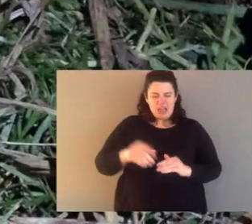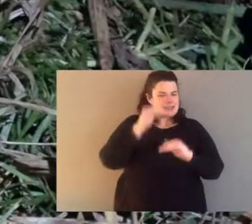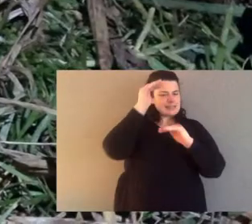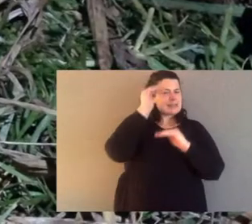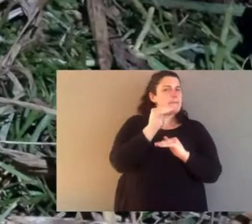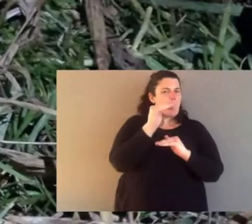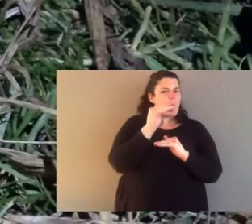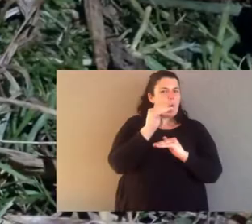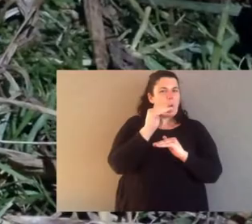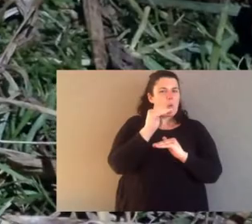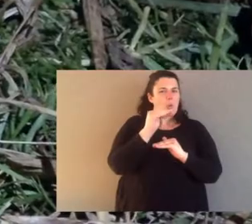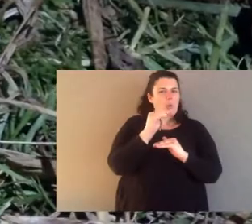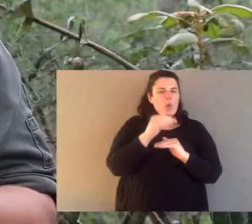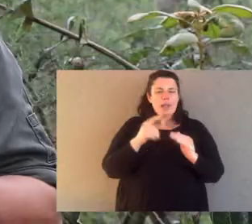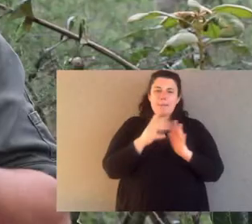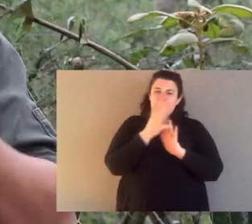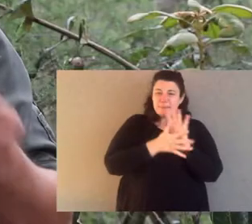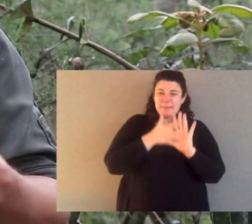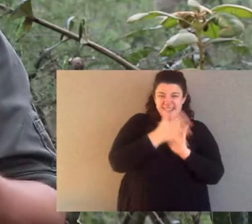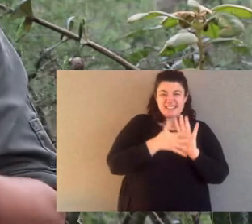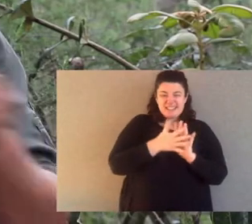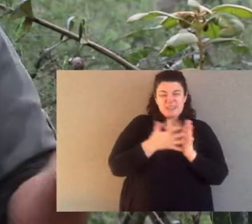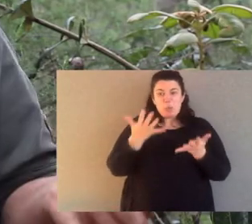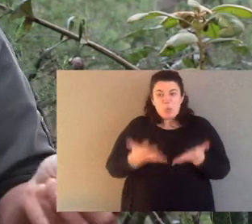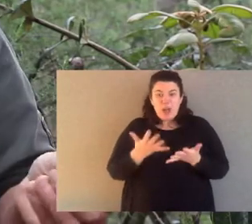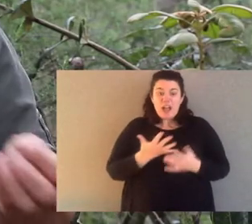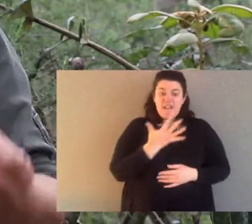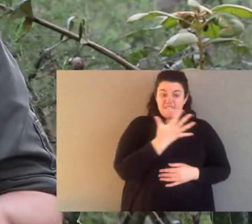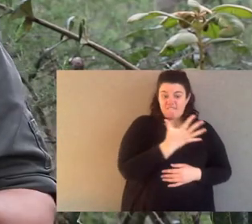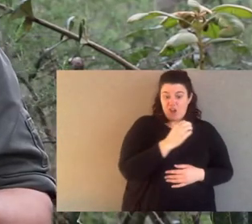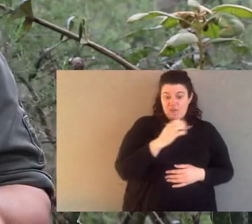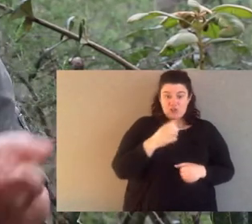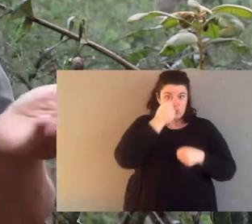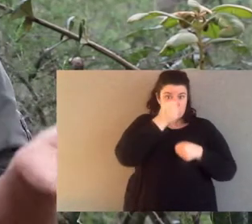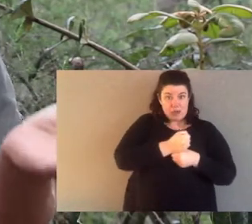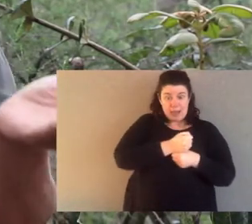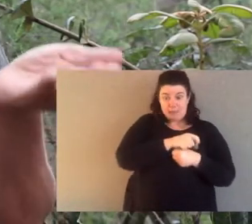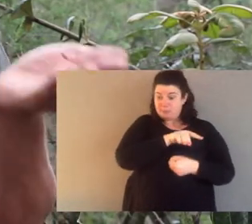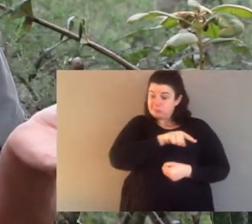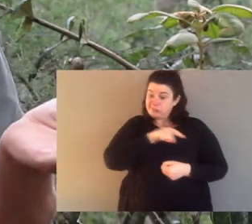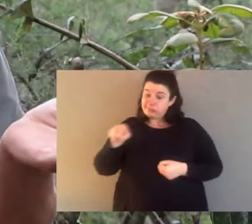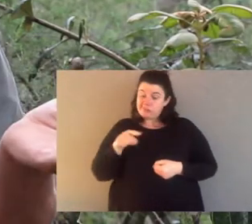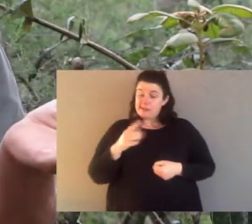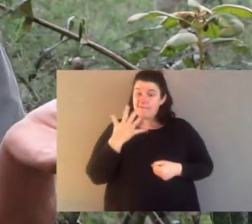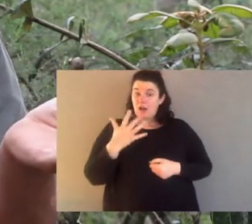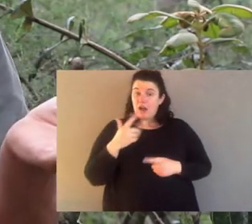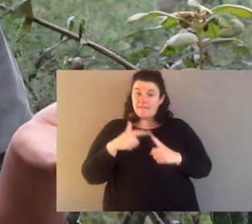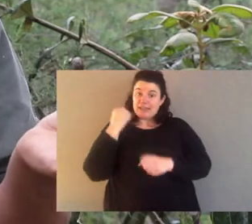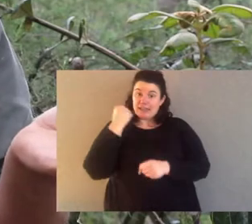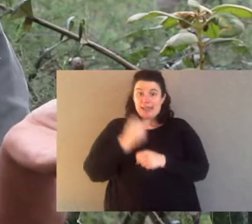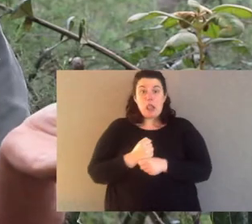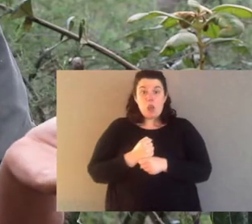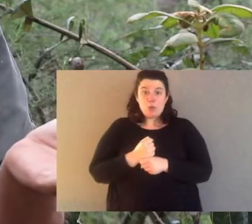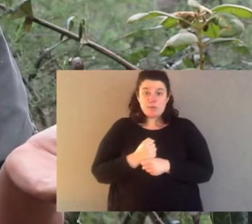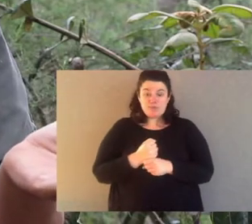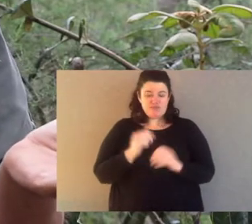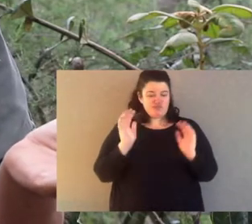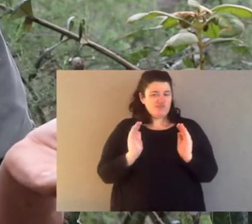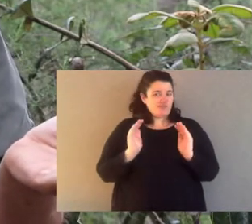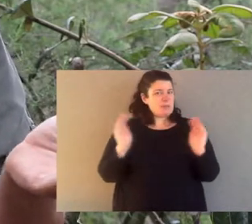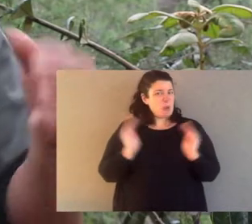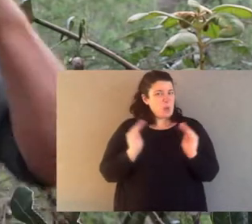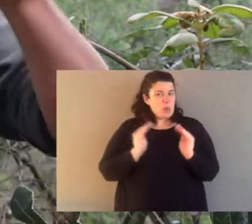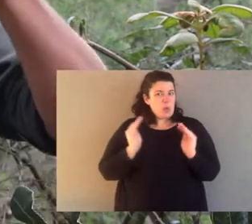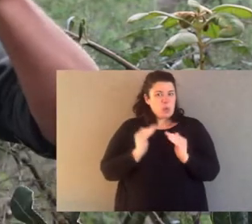critical weight range. Now, in Australia, that critical weight range is between 500 grams and 5 kilos.